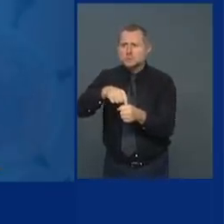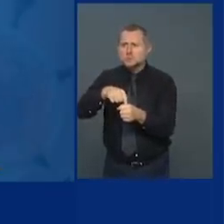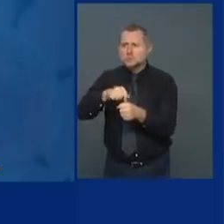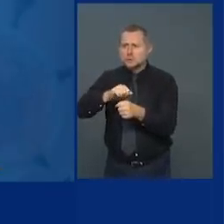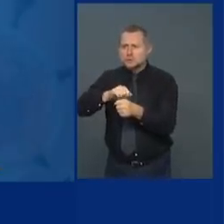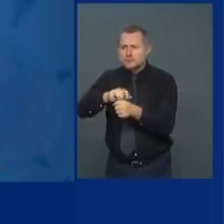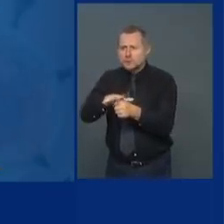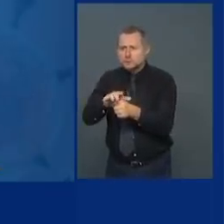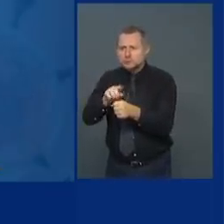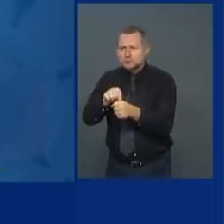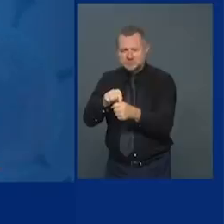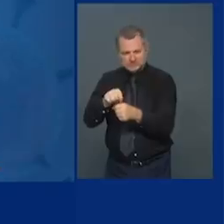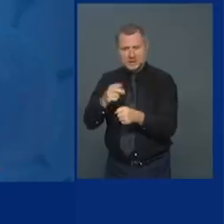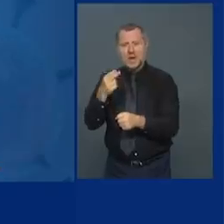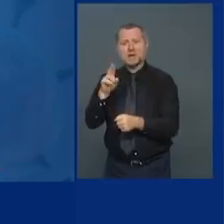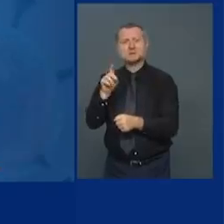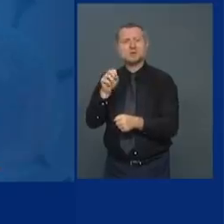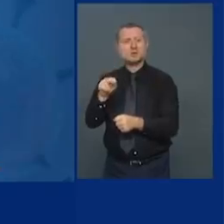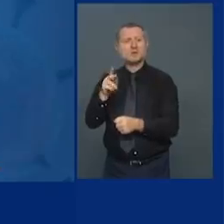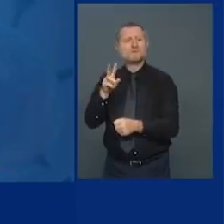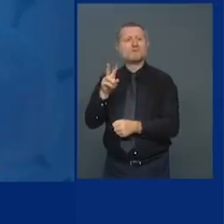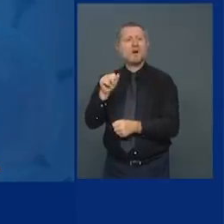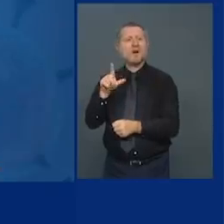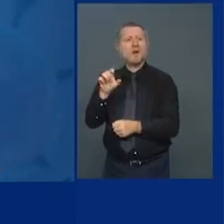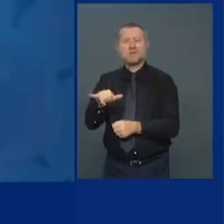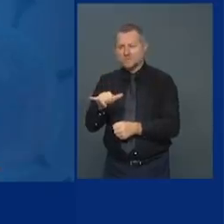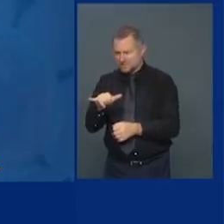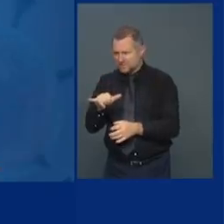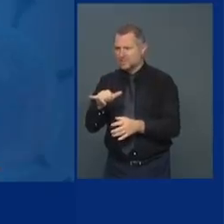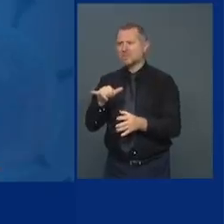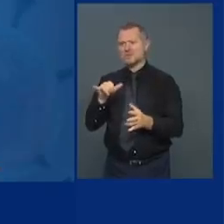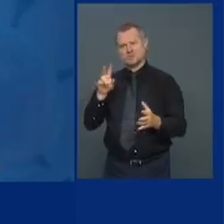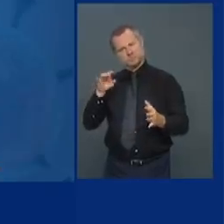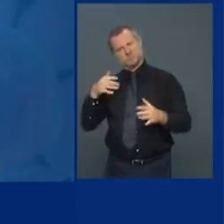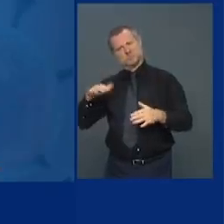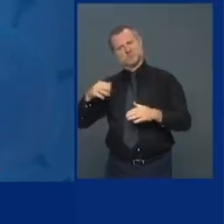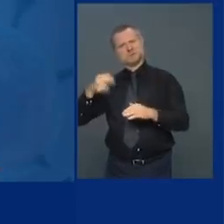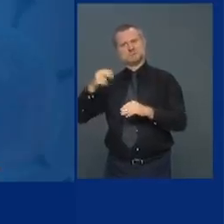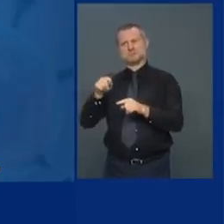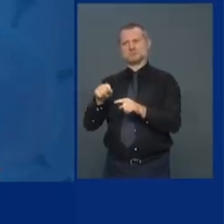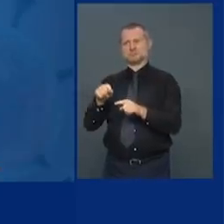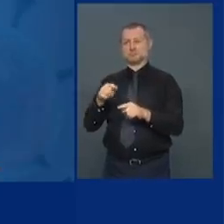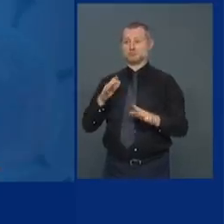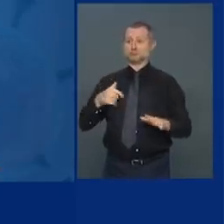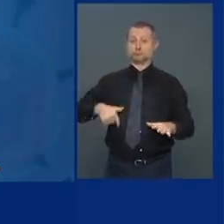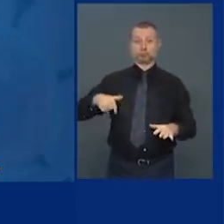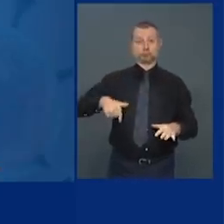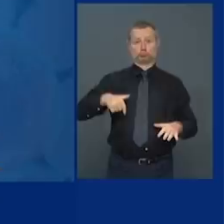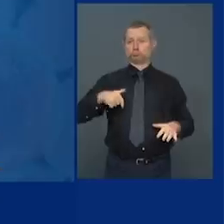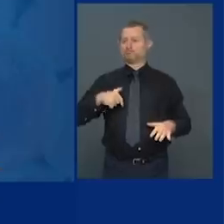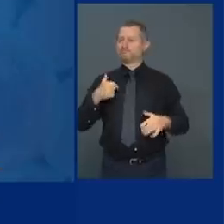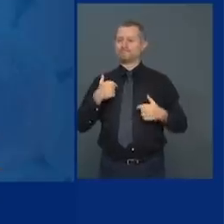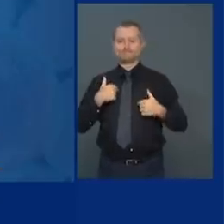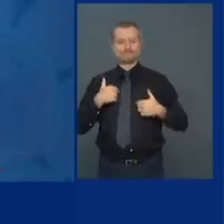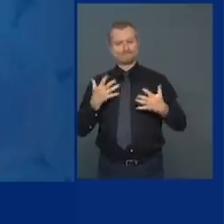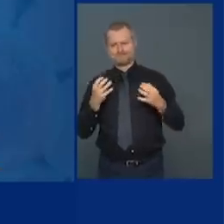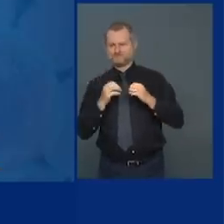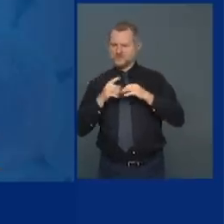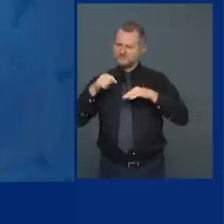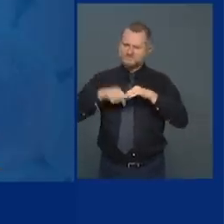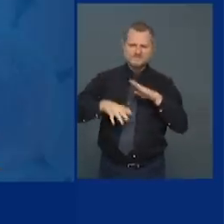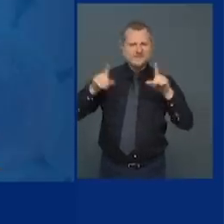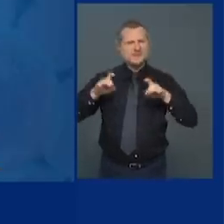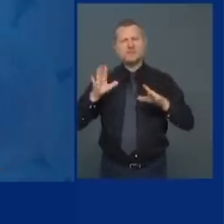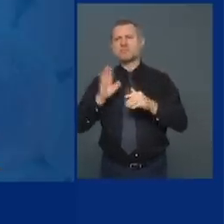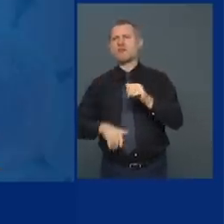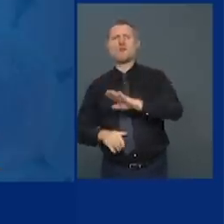We do more testing than any state in the nation, more testing than any country on the globe per capita. Why do we do that?